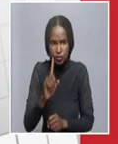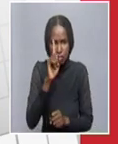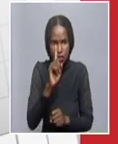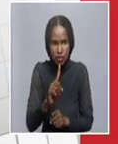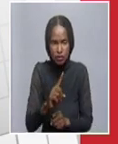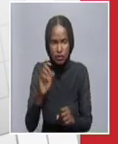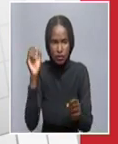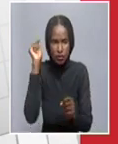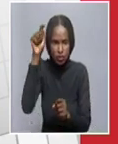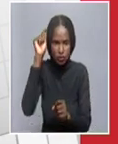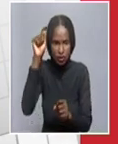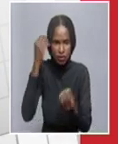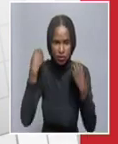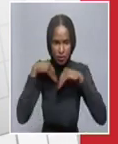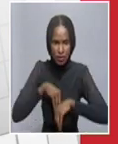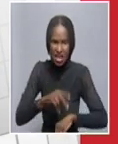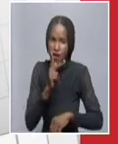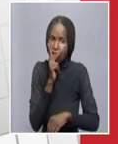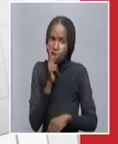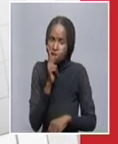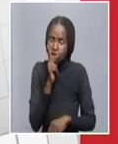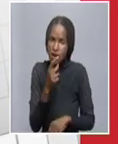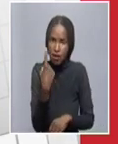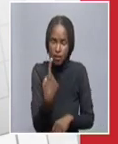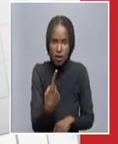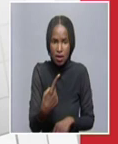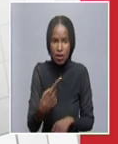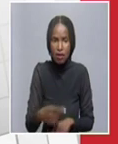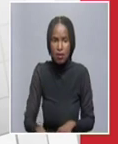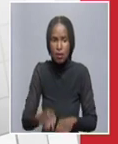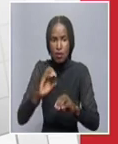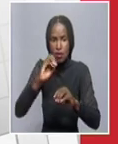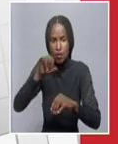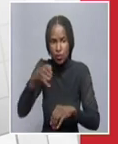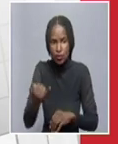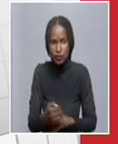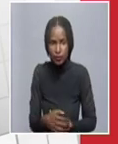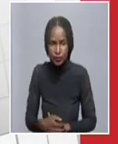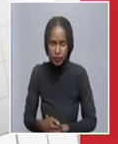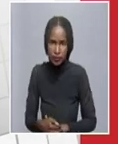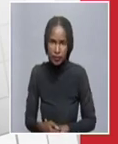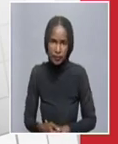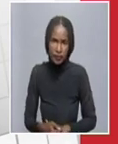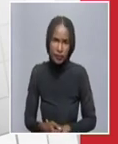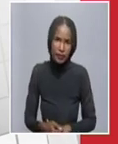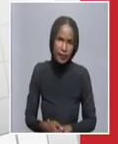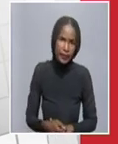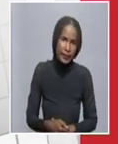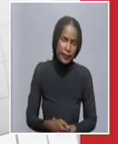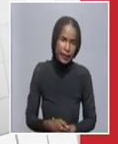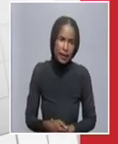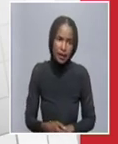from Oshuwarongo, and Kunene 1, from Oshu. Of the confirmed cases,